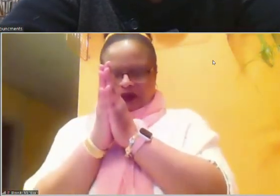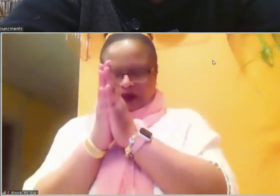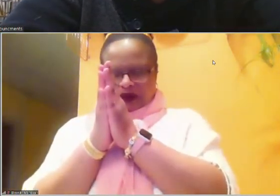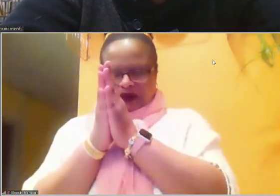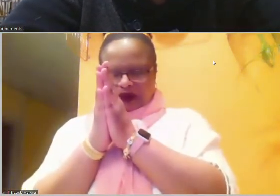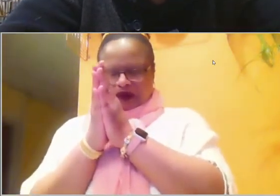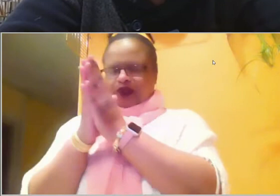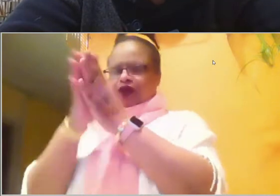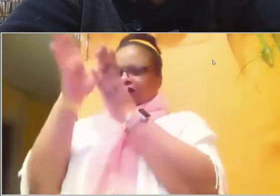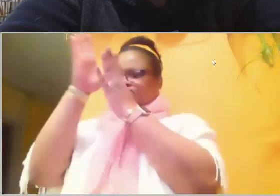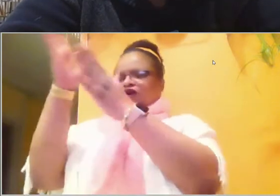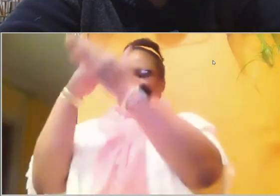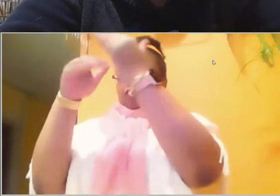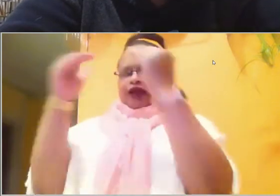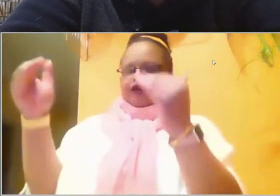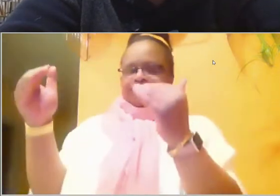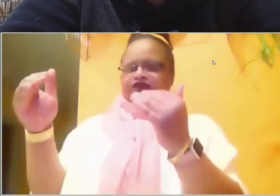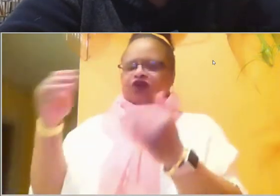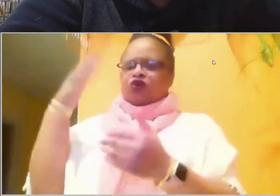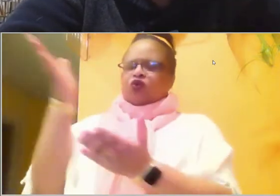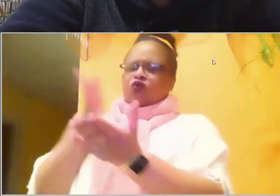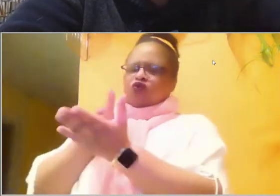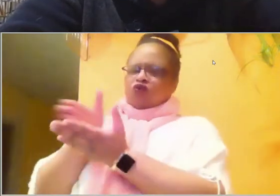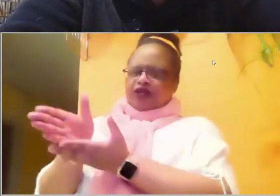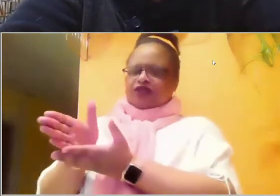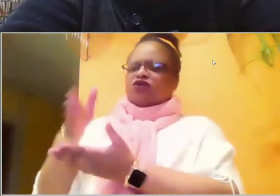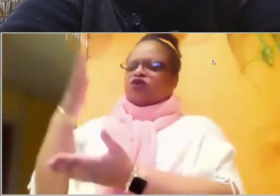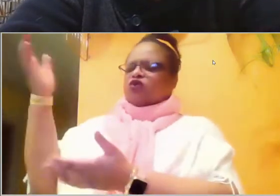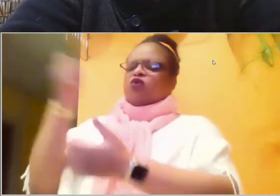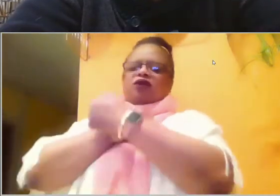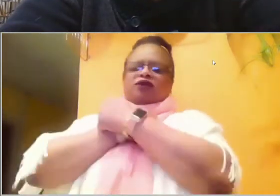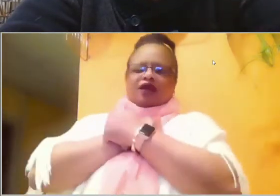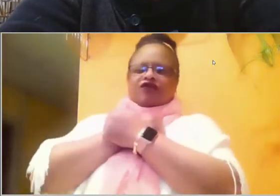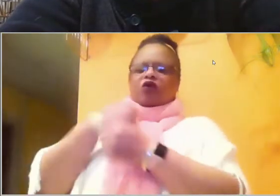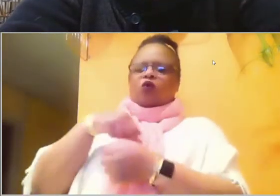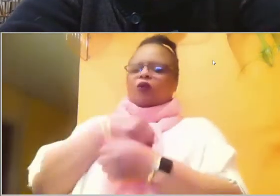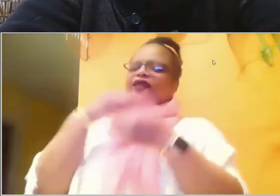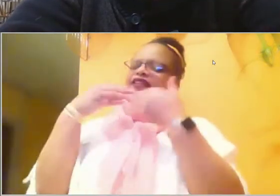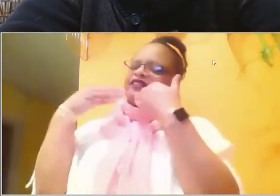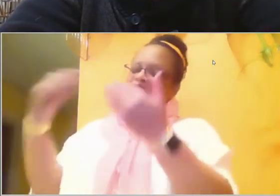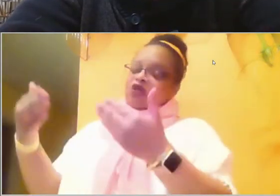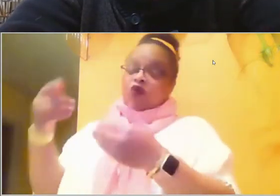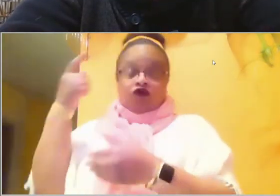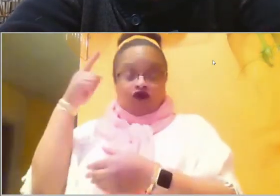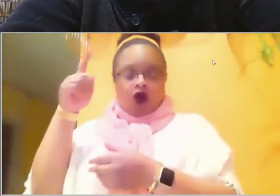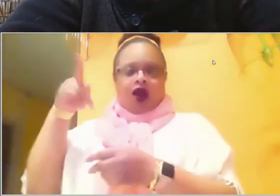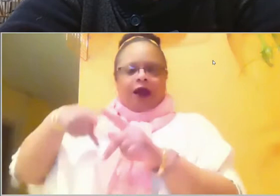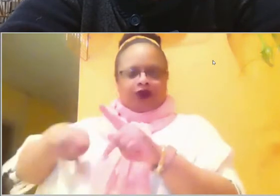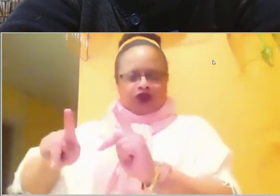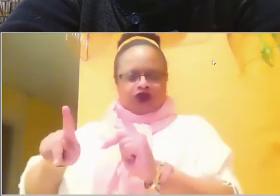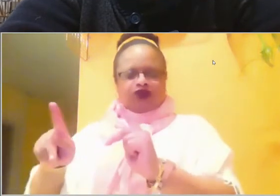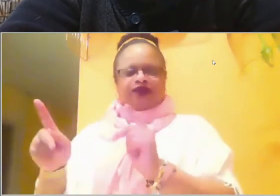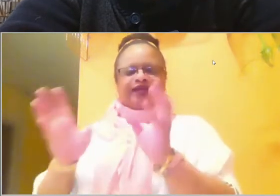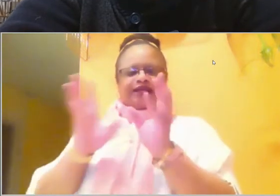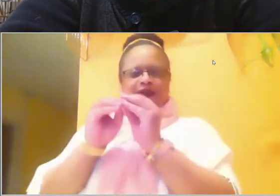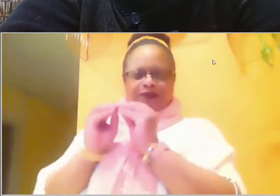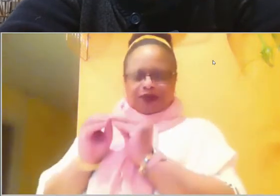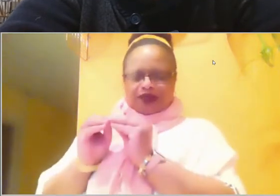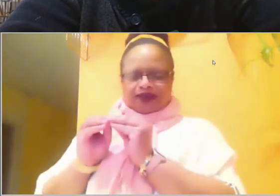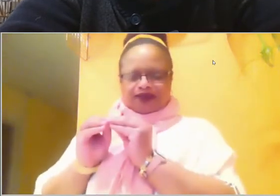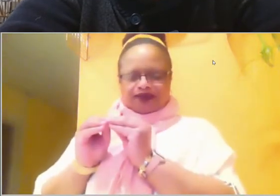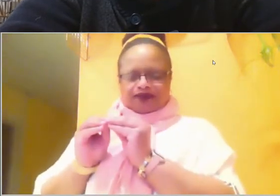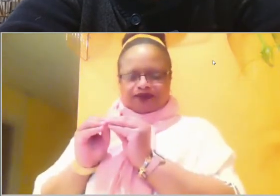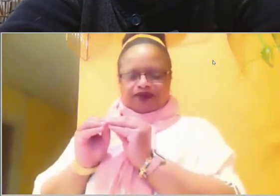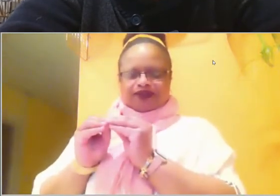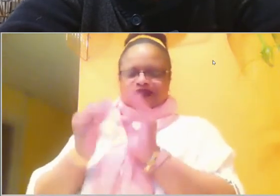Heavenly father, righteous father, loving father, we thank you for this opportunity to come, uh,